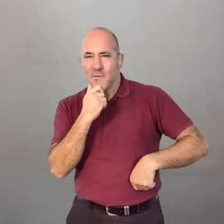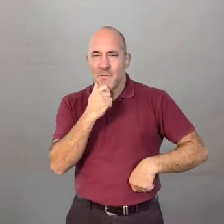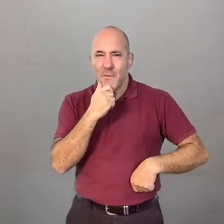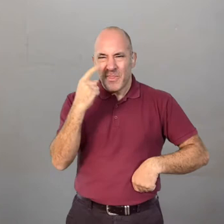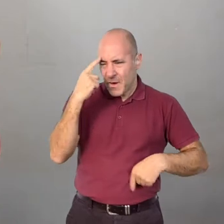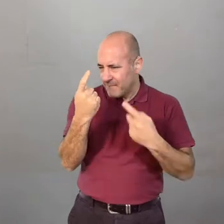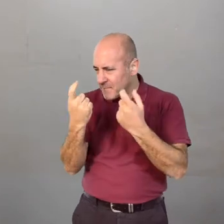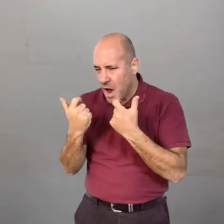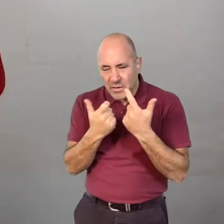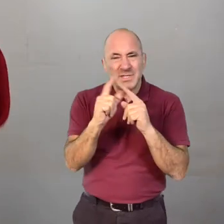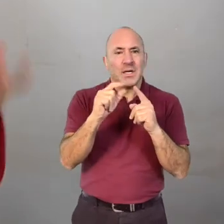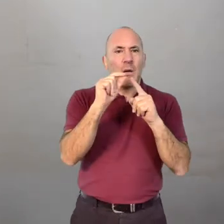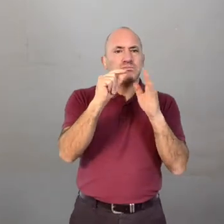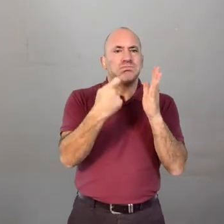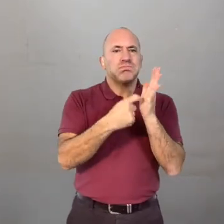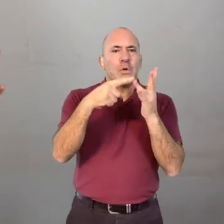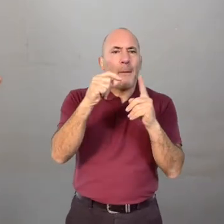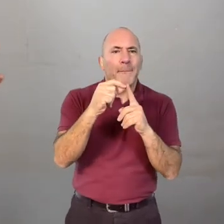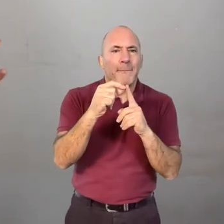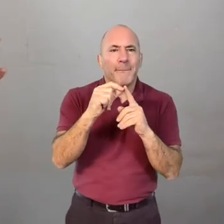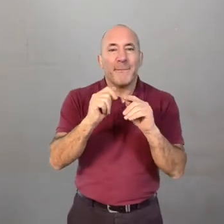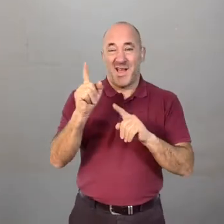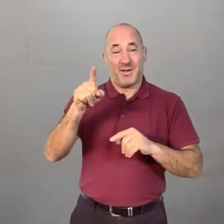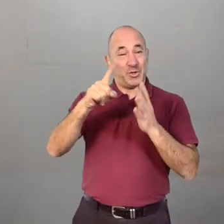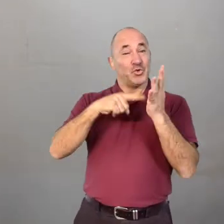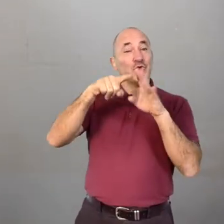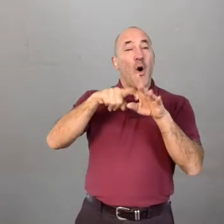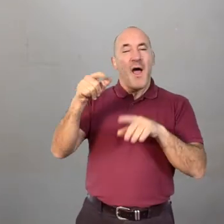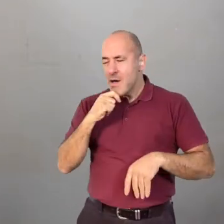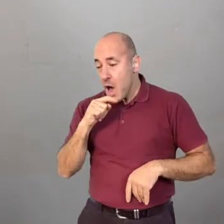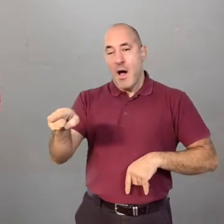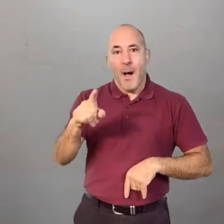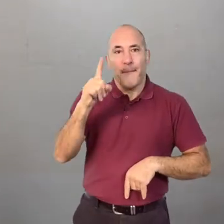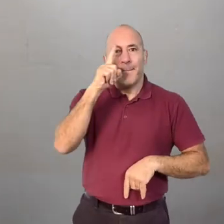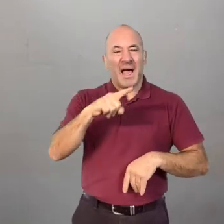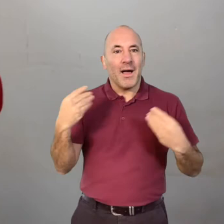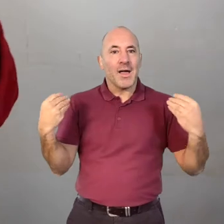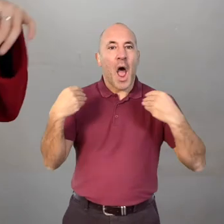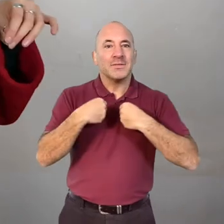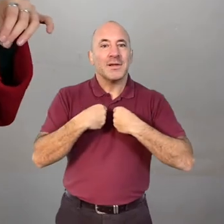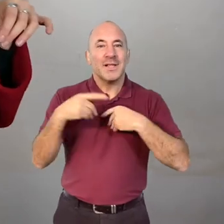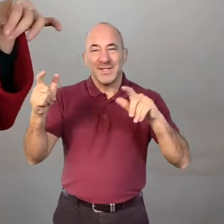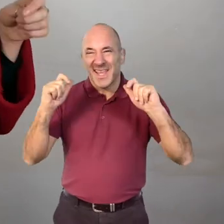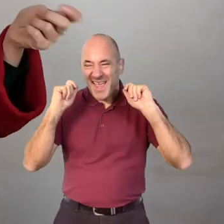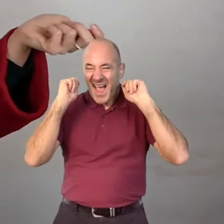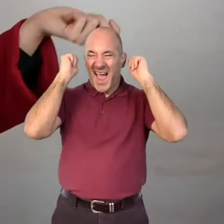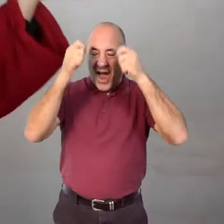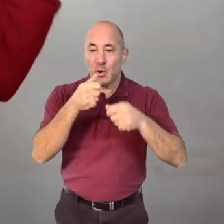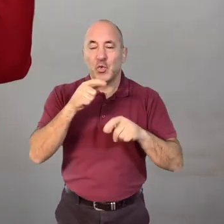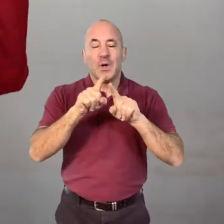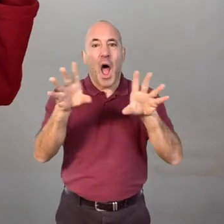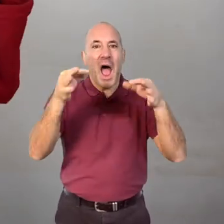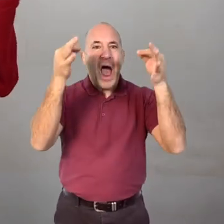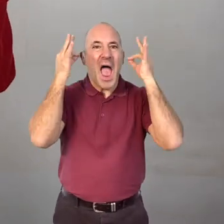challenge of finding a prop for your character like joy when she found a pink cardigan and